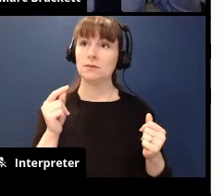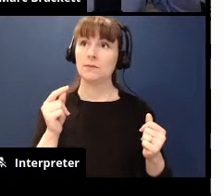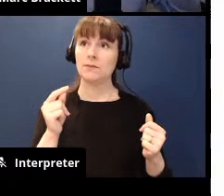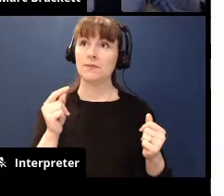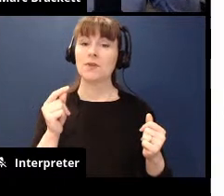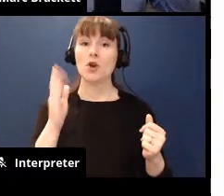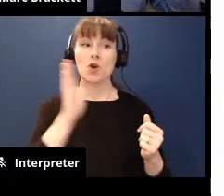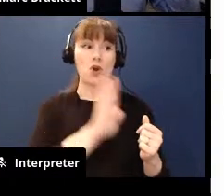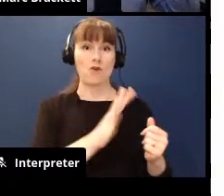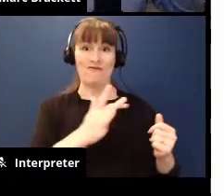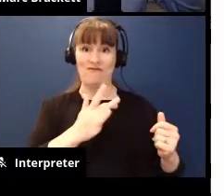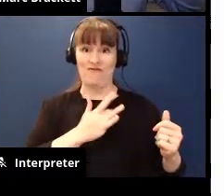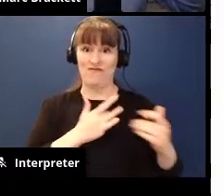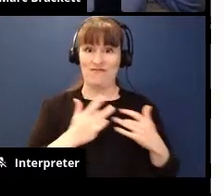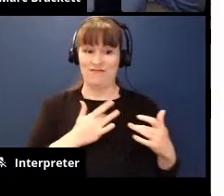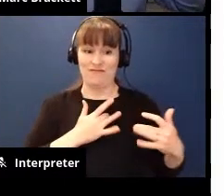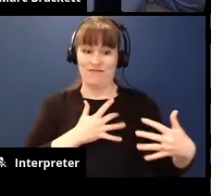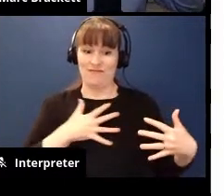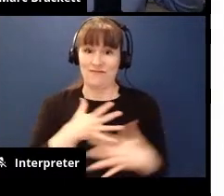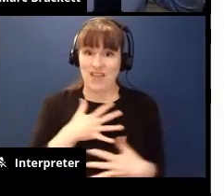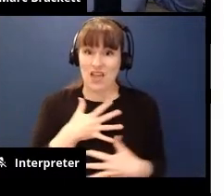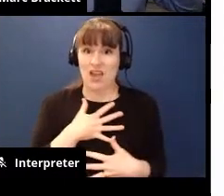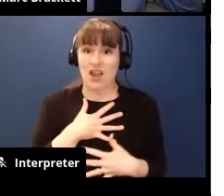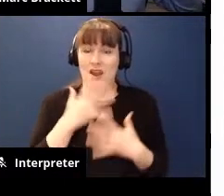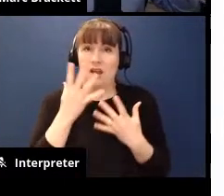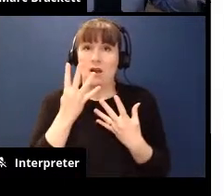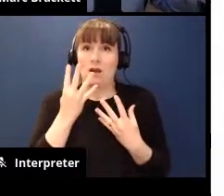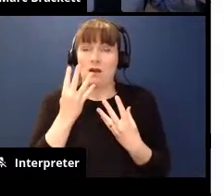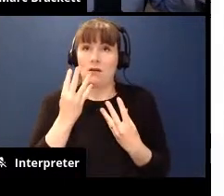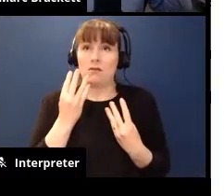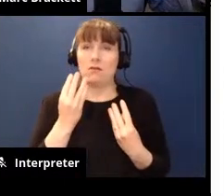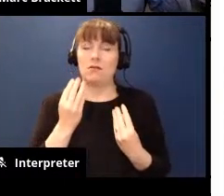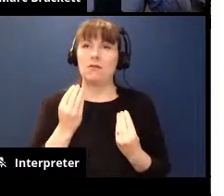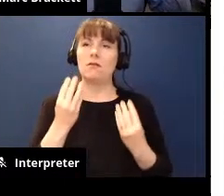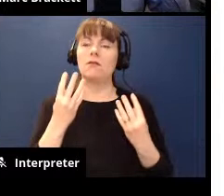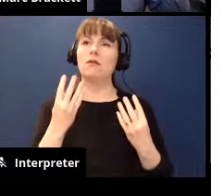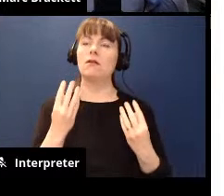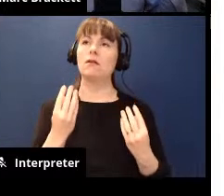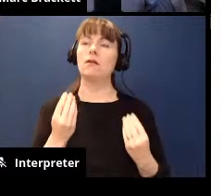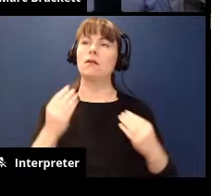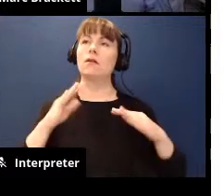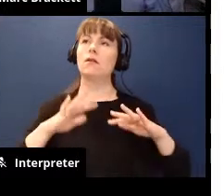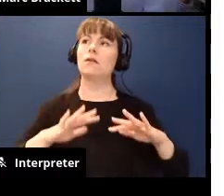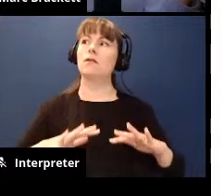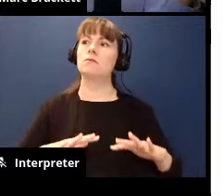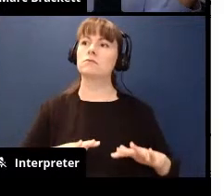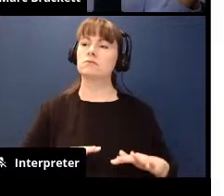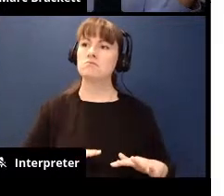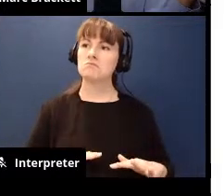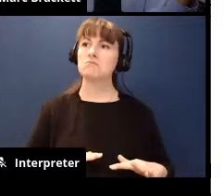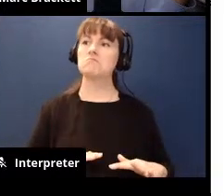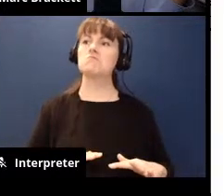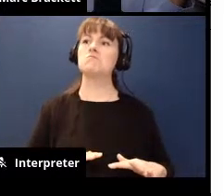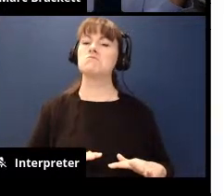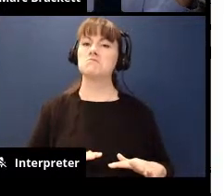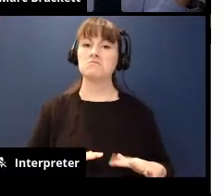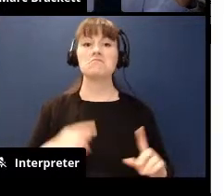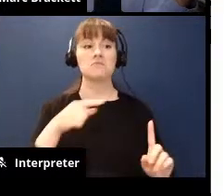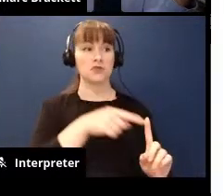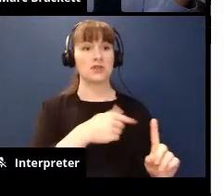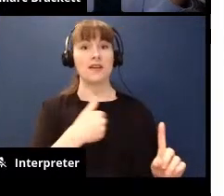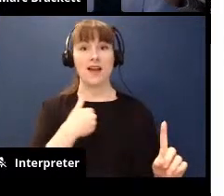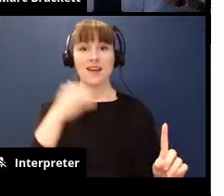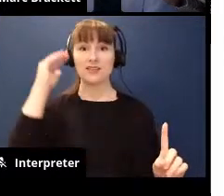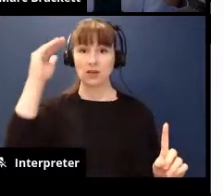sphere and the anxiety in her face kind of get softer and you know more calm because she had an adult her mom and